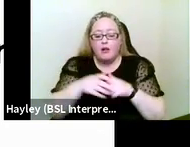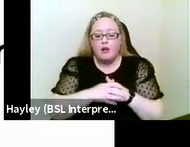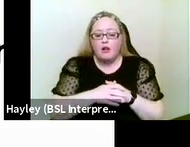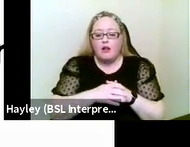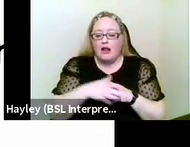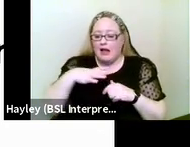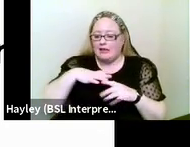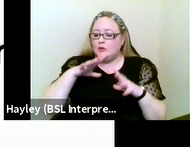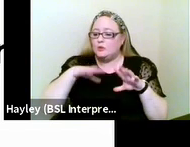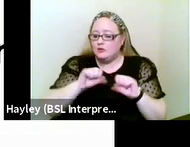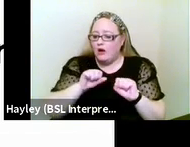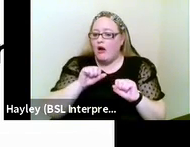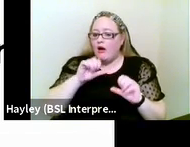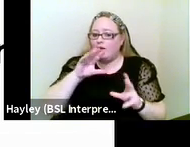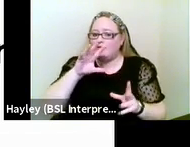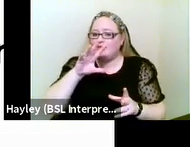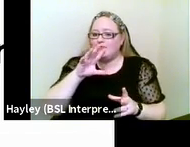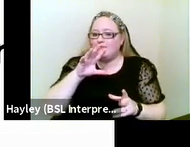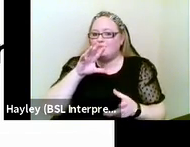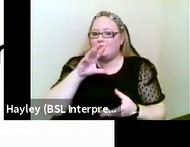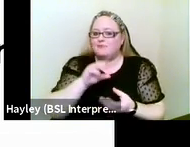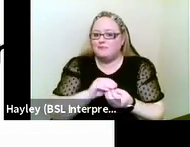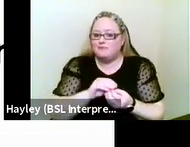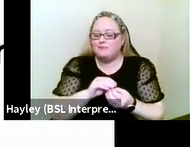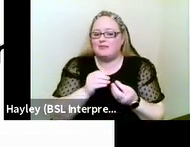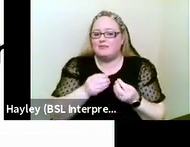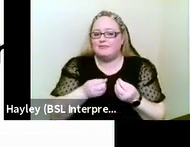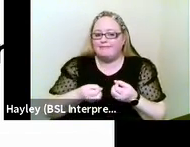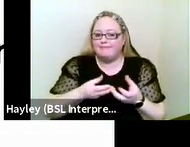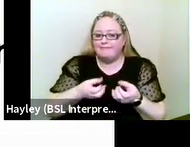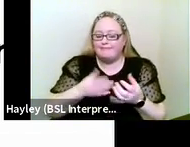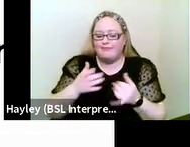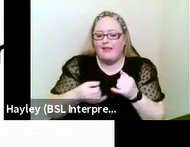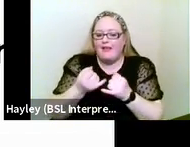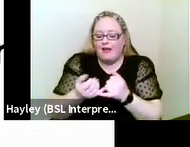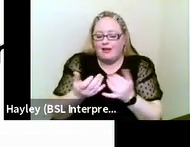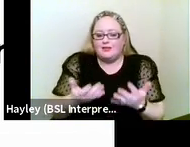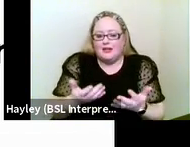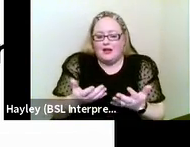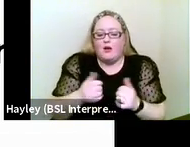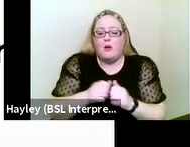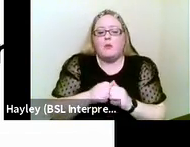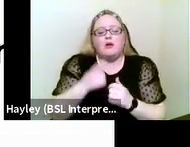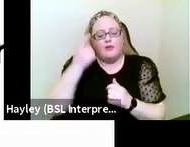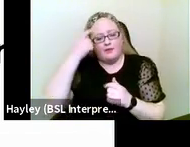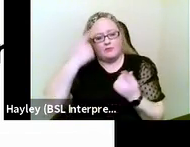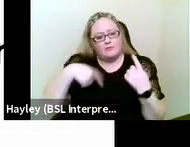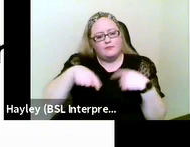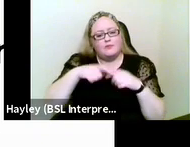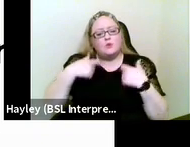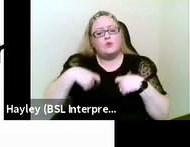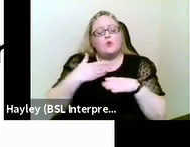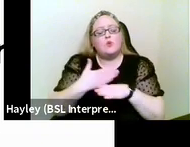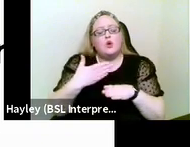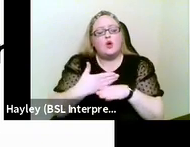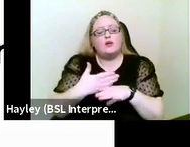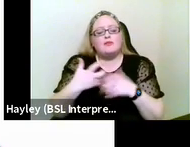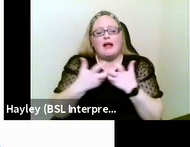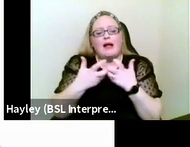this to an end now. So let's think about those last few points that we can offer as social workers. Next slide, please.